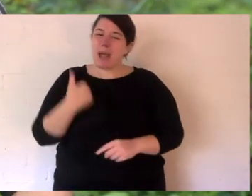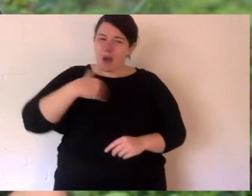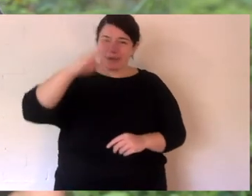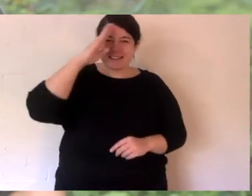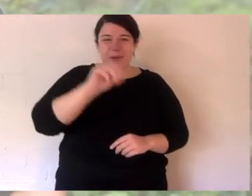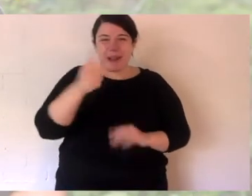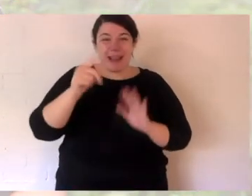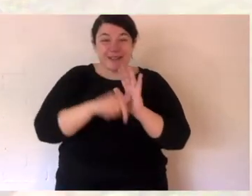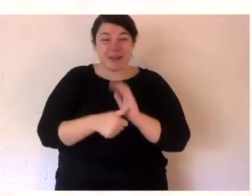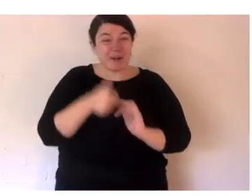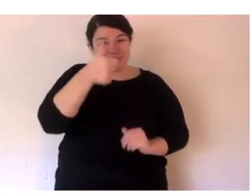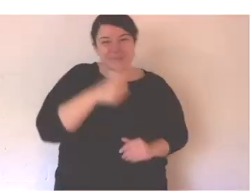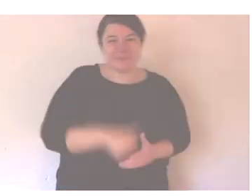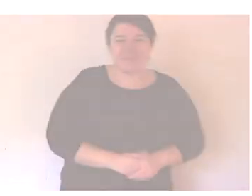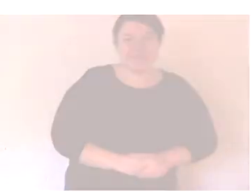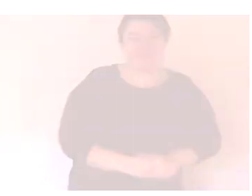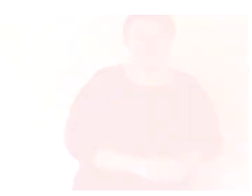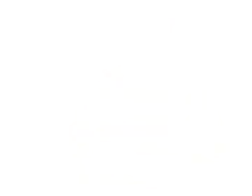next time.